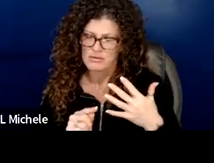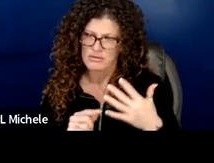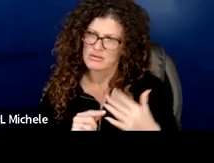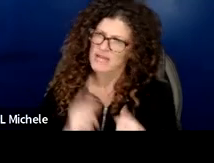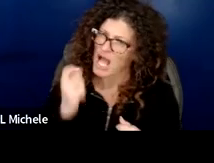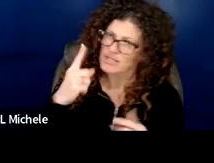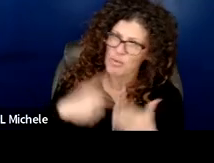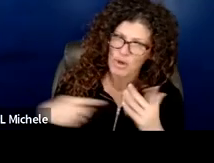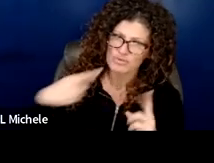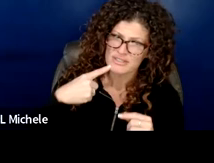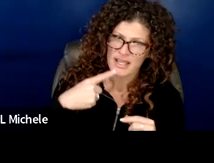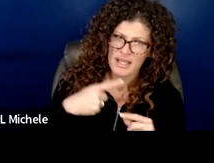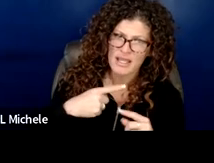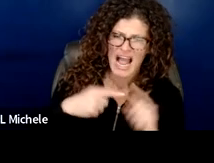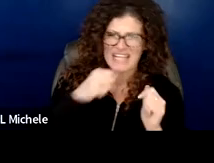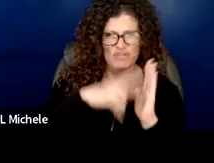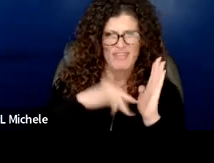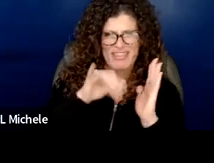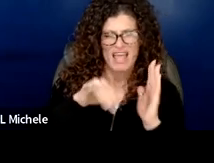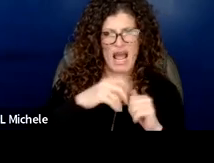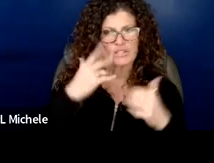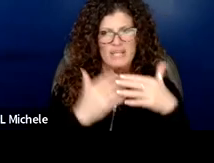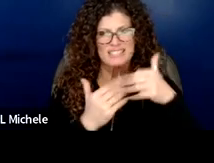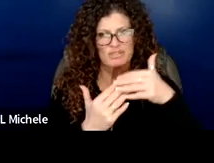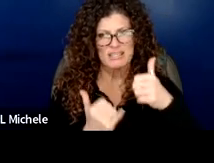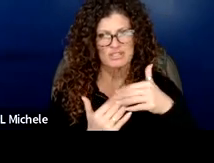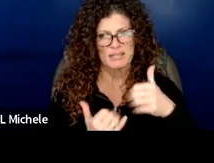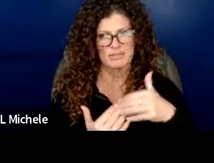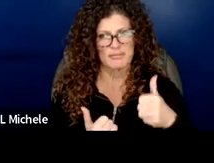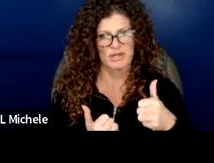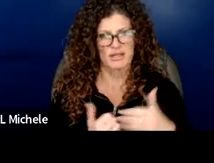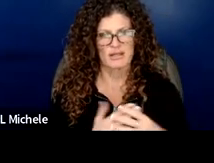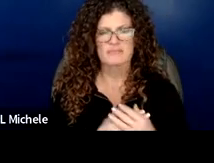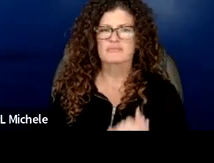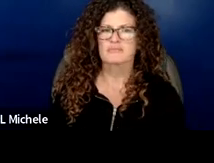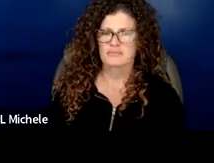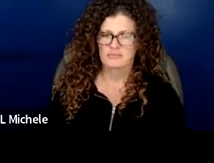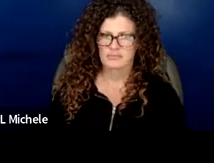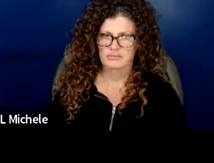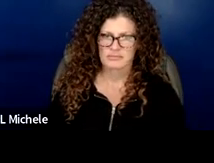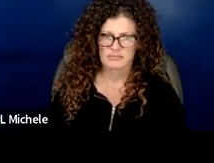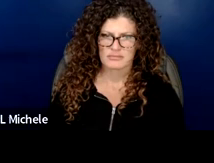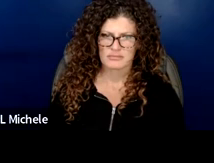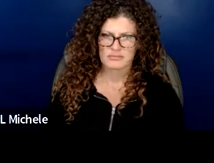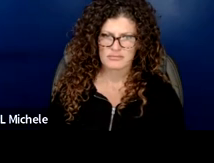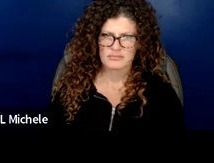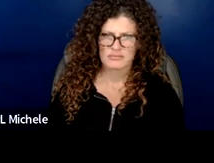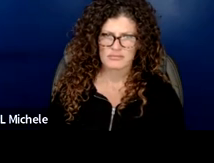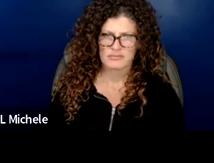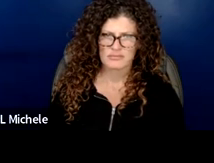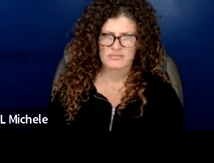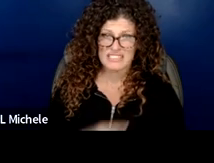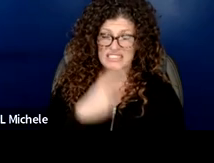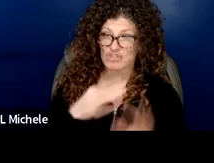understand what you're saying i didn't read it as that i saw them as separate bullets honestly oh okay that's just in a related field whether